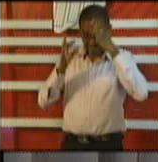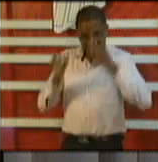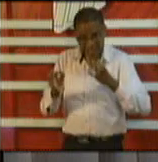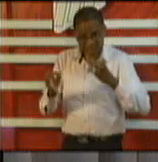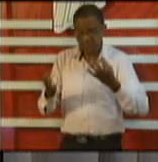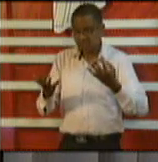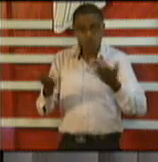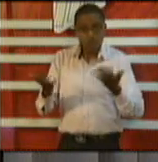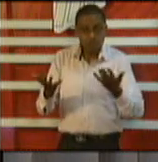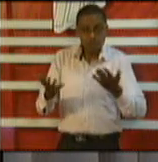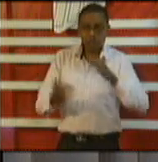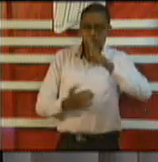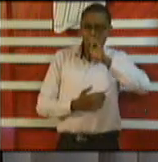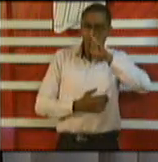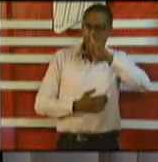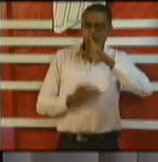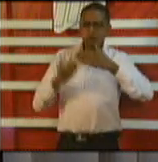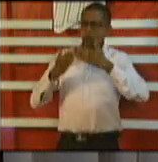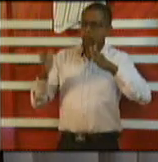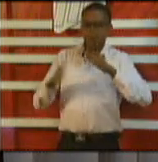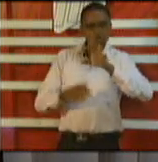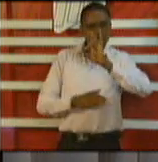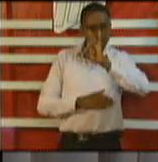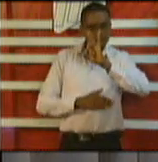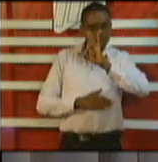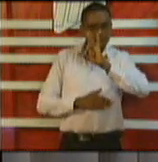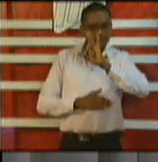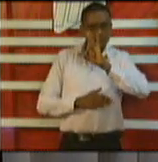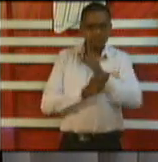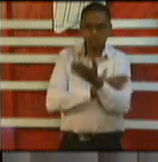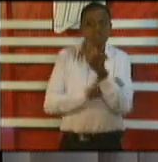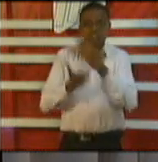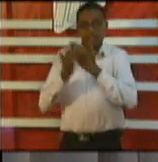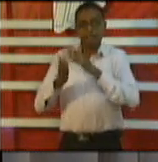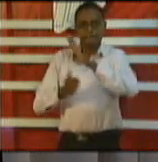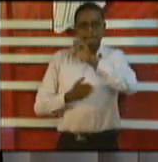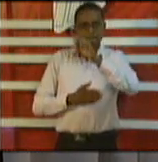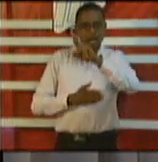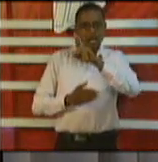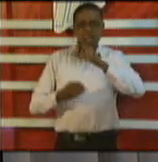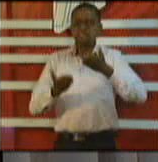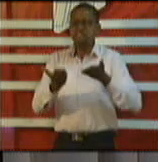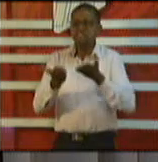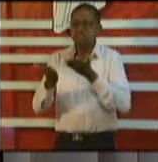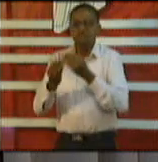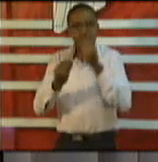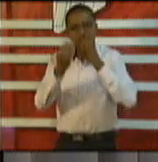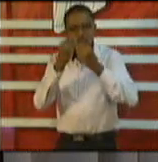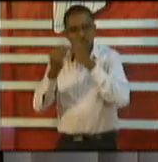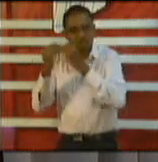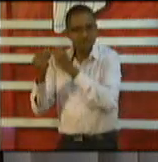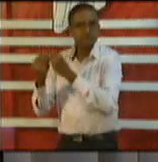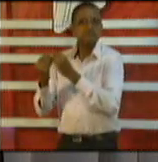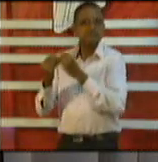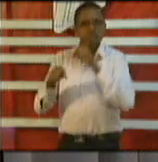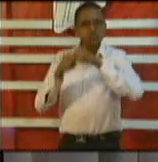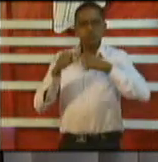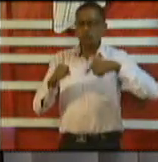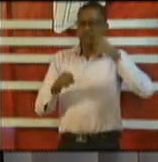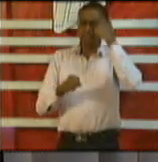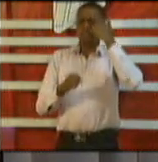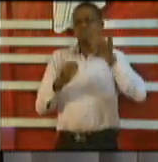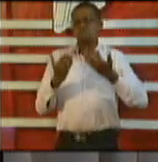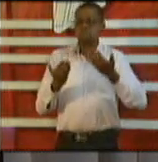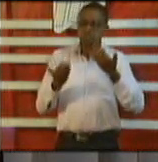open at 8 a.m. There's some bars that also serve food so the feeling was okay so from a breakfast time where you have